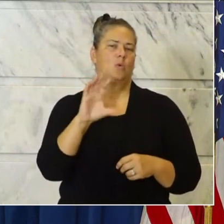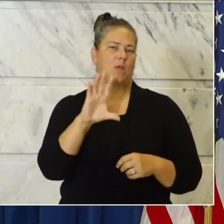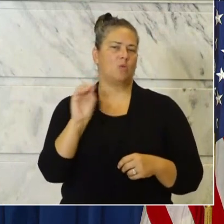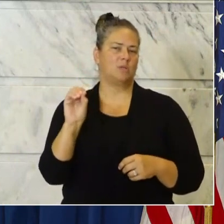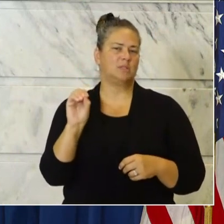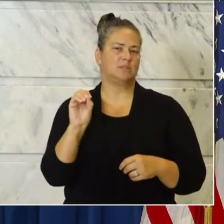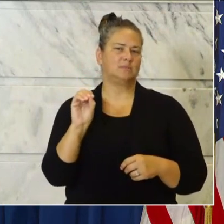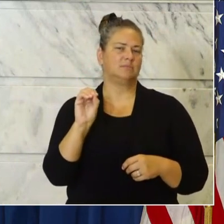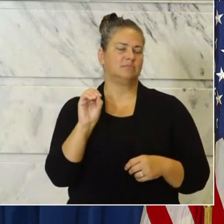So remember to ring those bells.